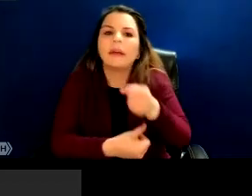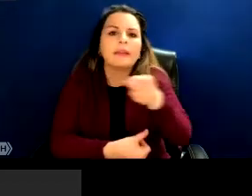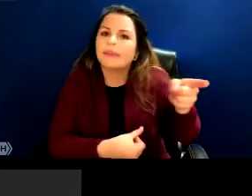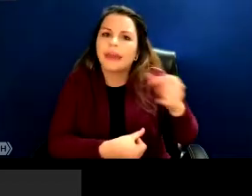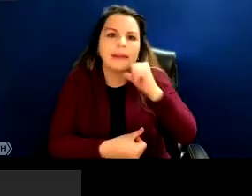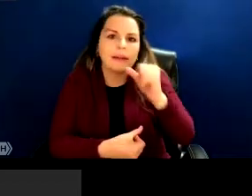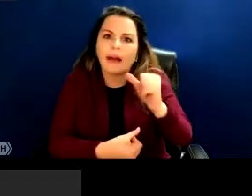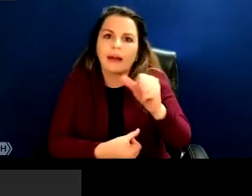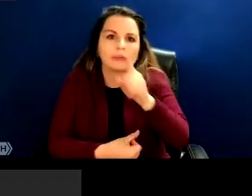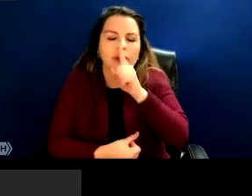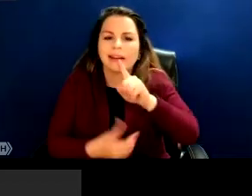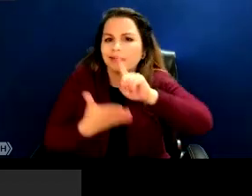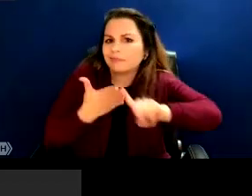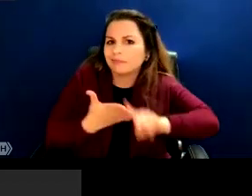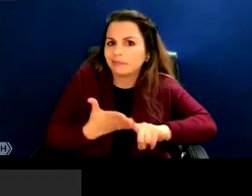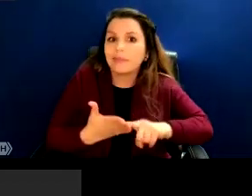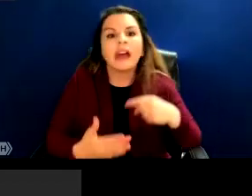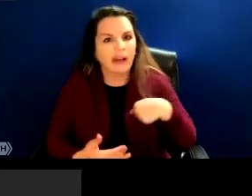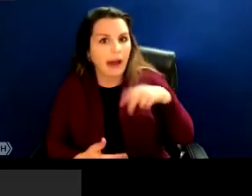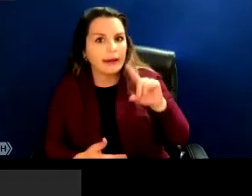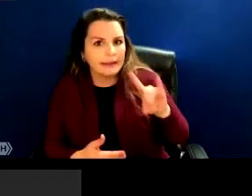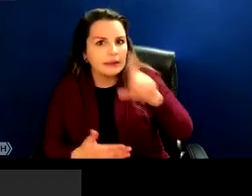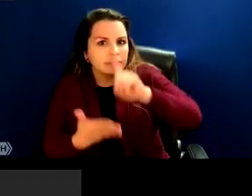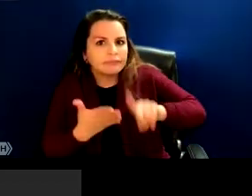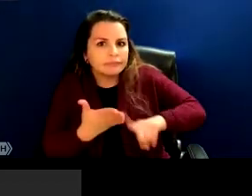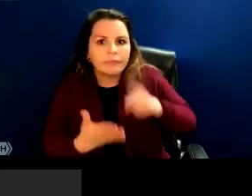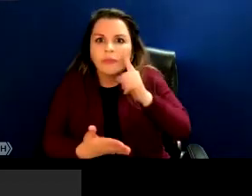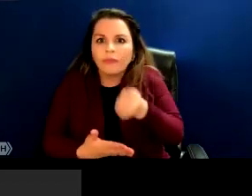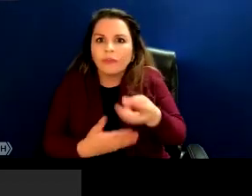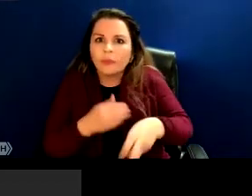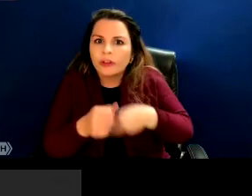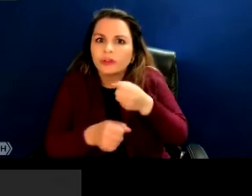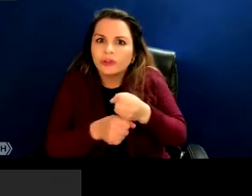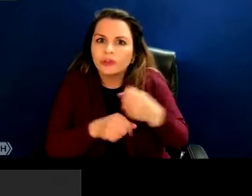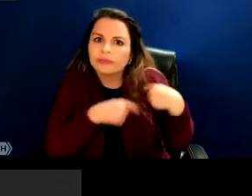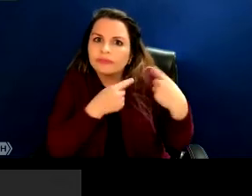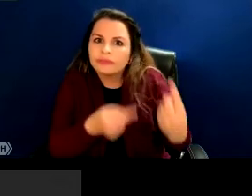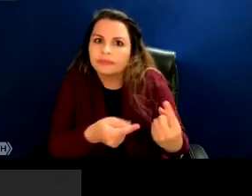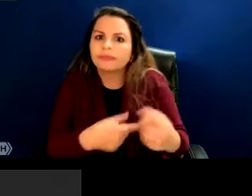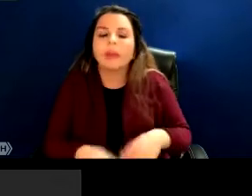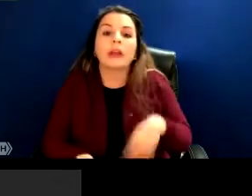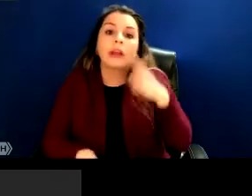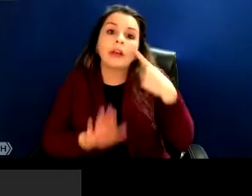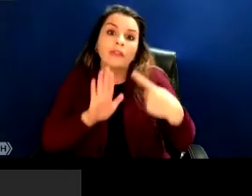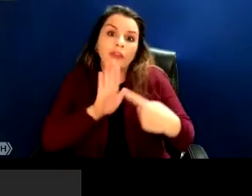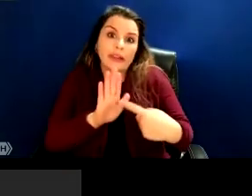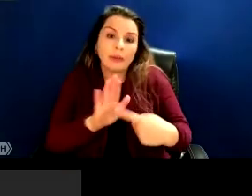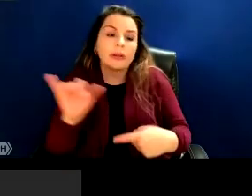I investigated for several years. So, you have, for example,